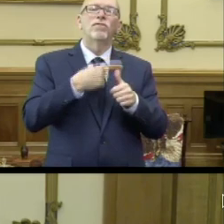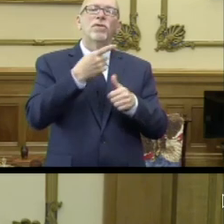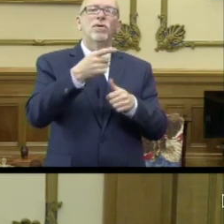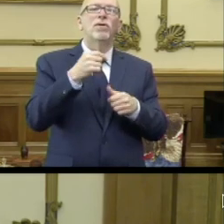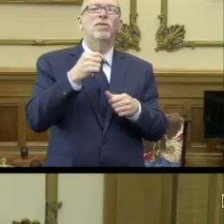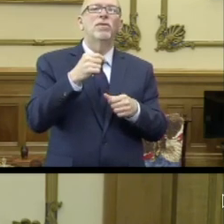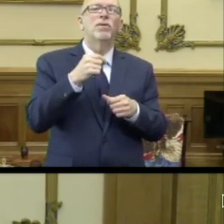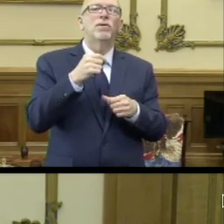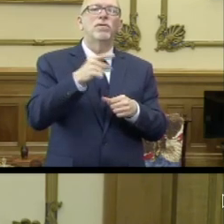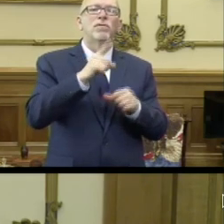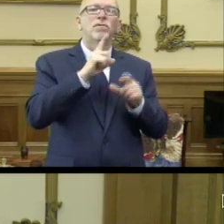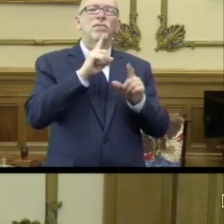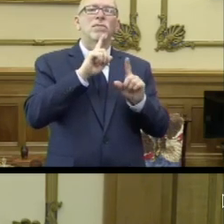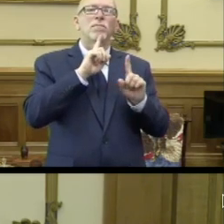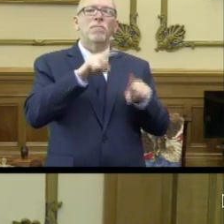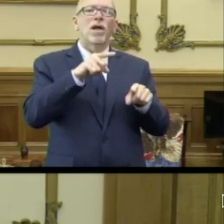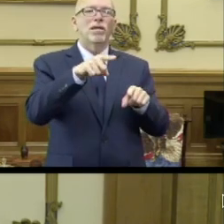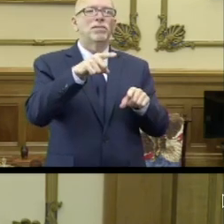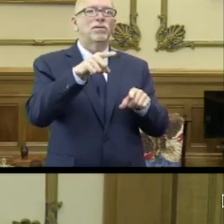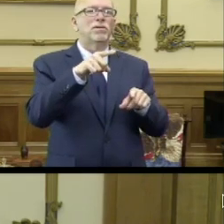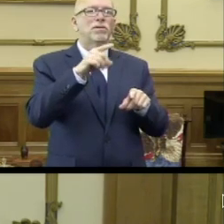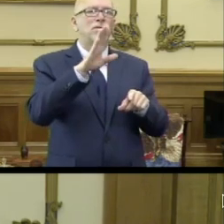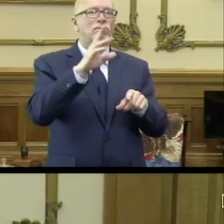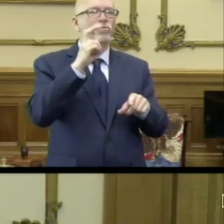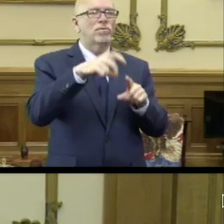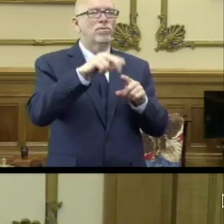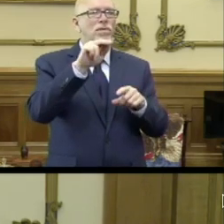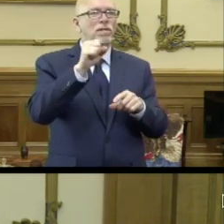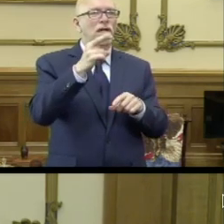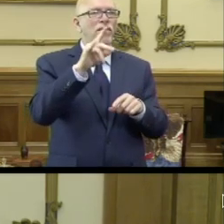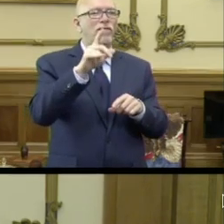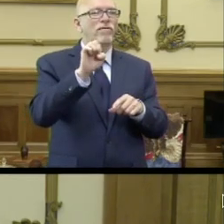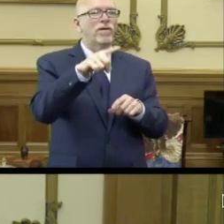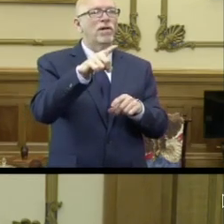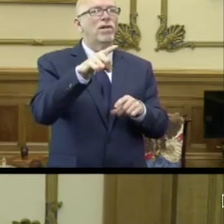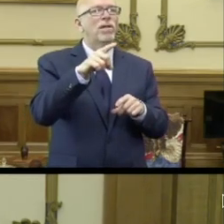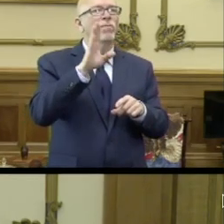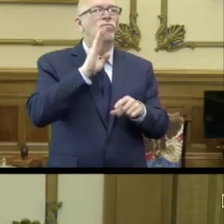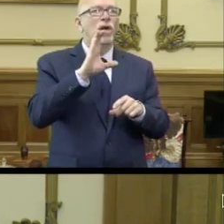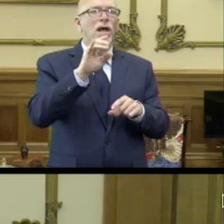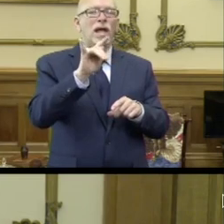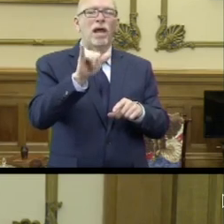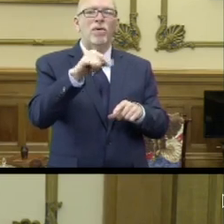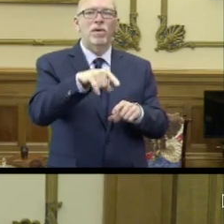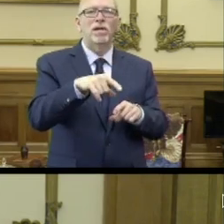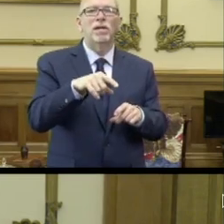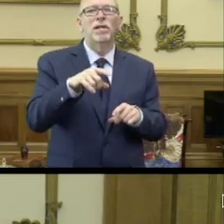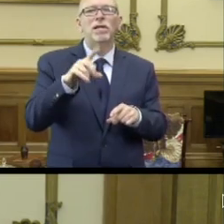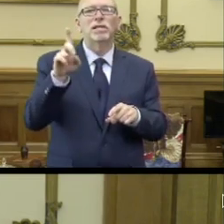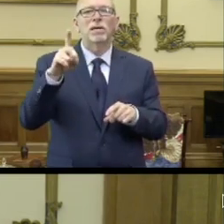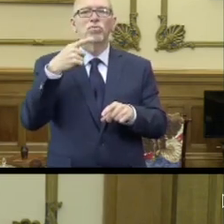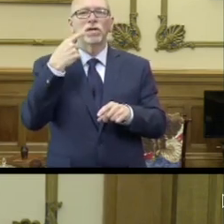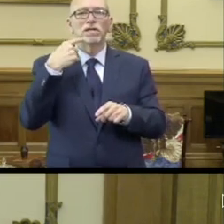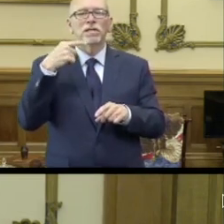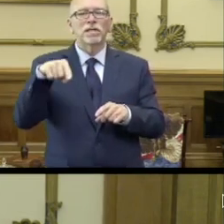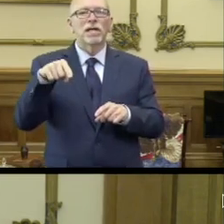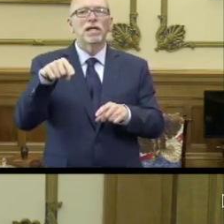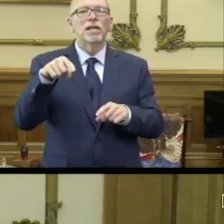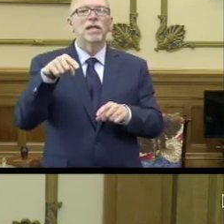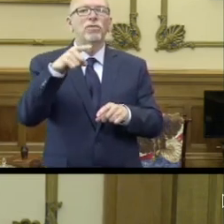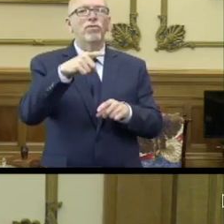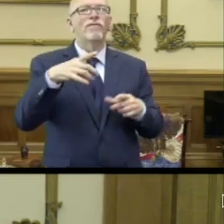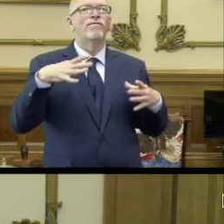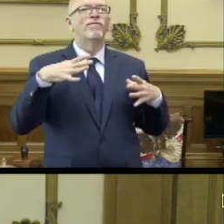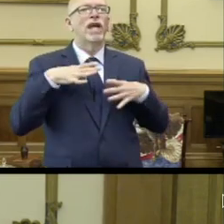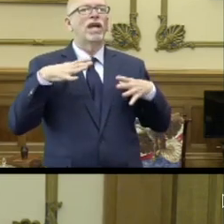the responses to your trip down in Nashville at the governor's residence of Brown County. Democrats say you took a vacation.